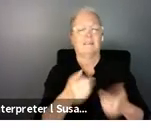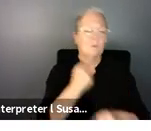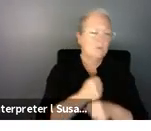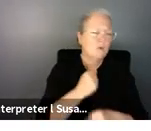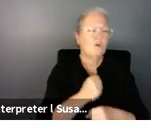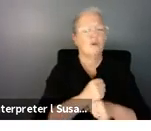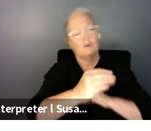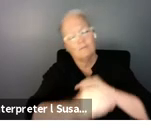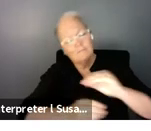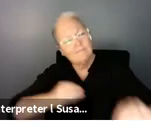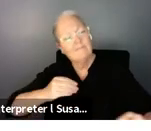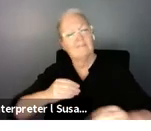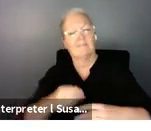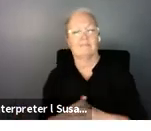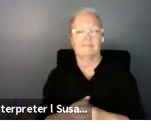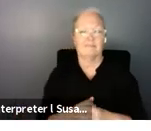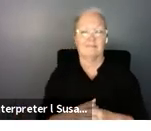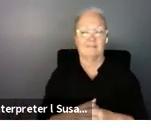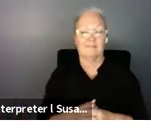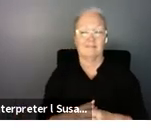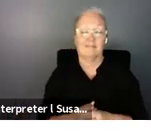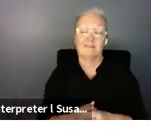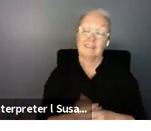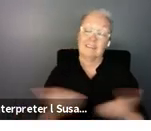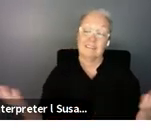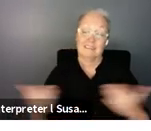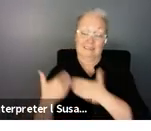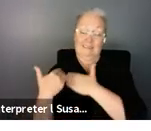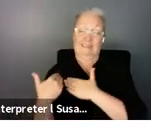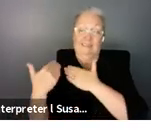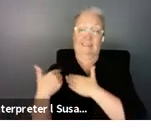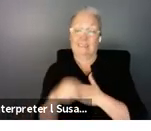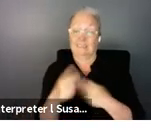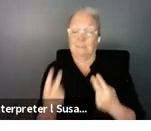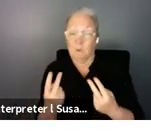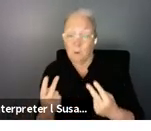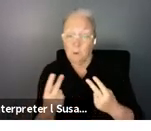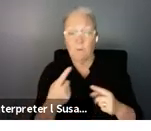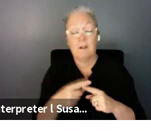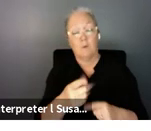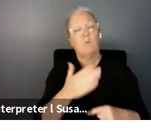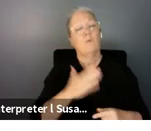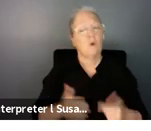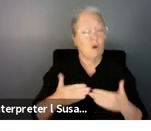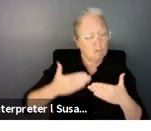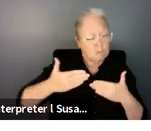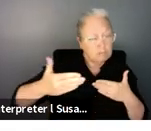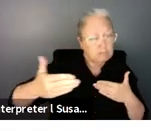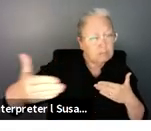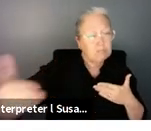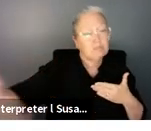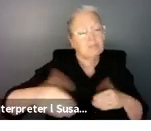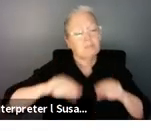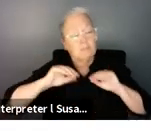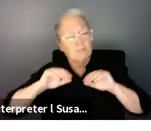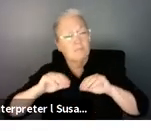a big challenge is on the responsibilities um especially for long-term care is that the social ministries what's the role of